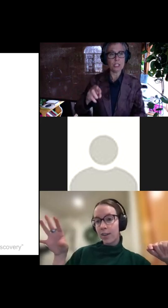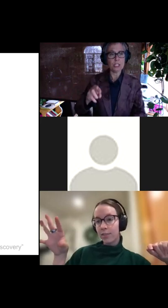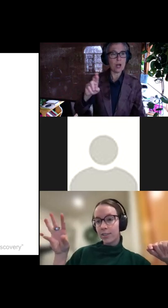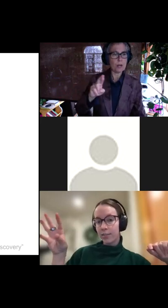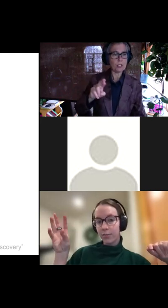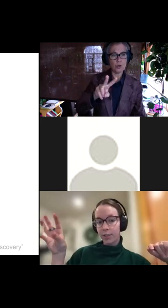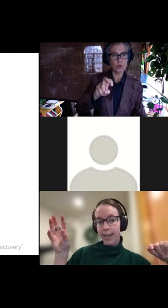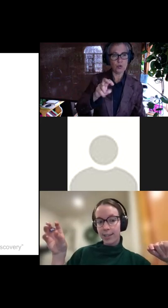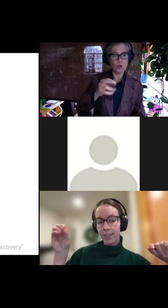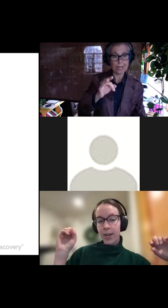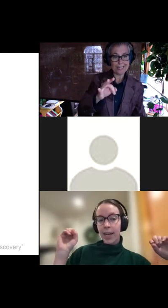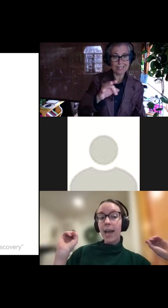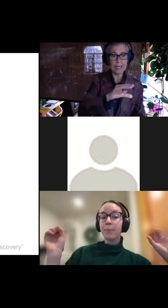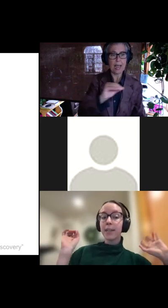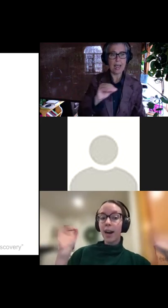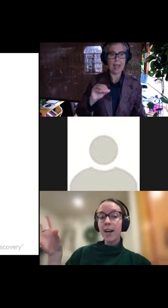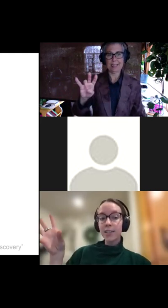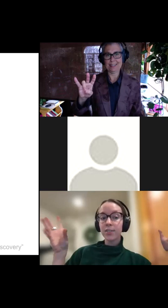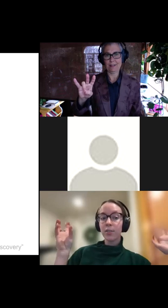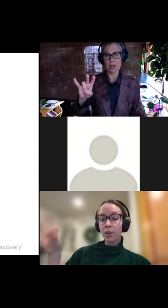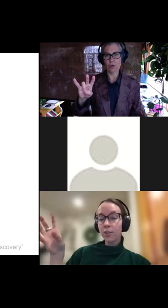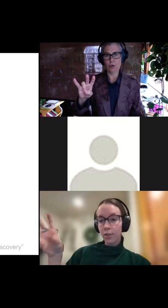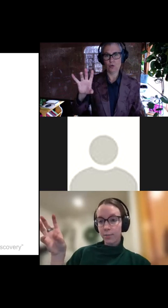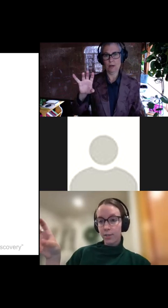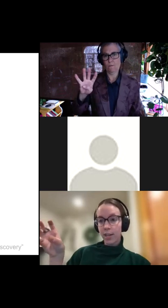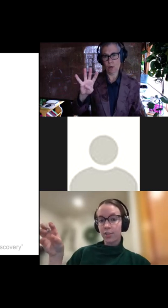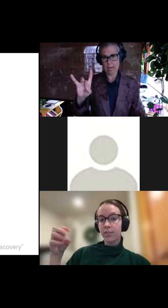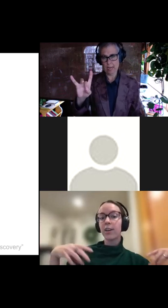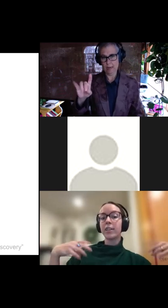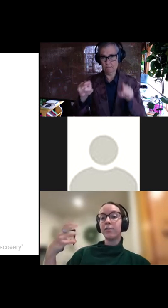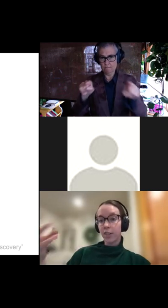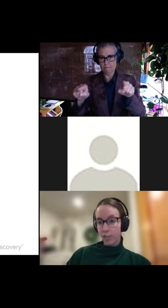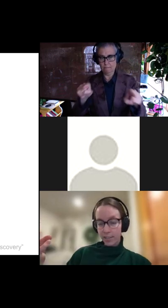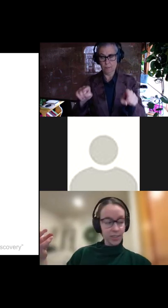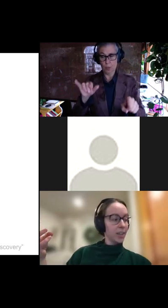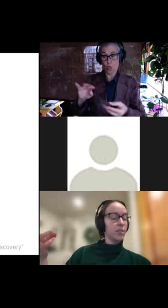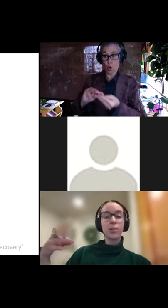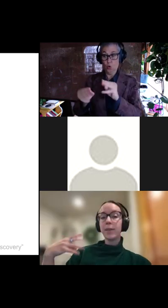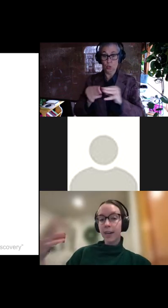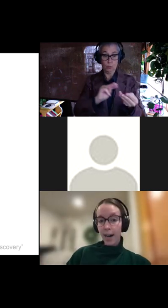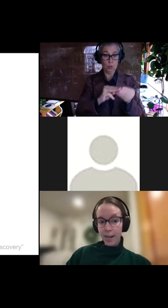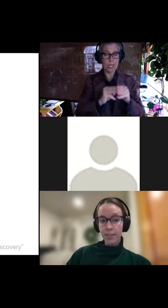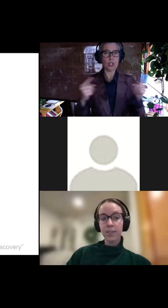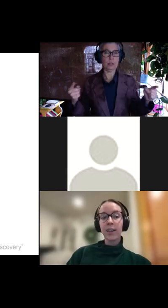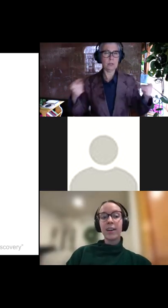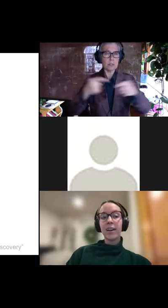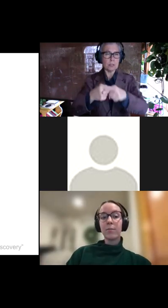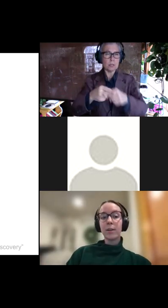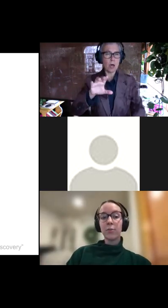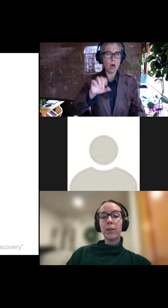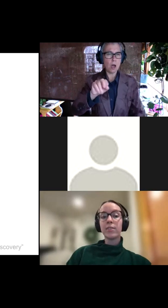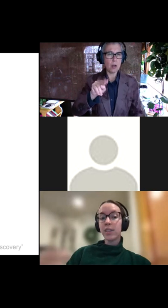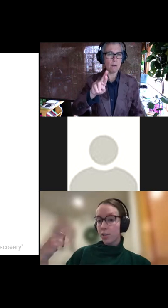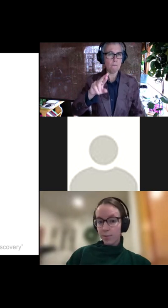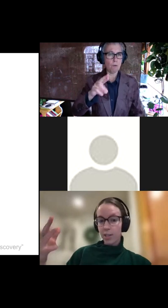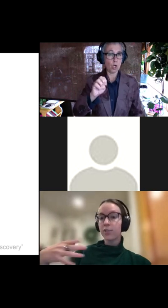at residue 748. And because those are the mutations that are convergent, so because, um,